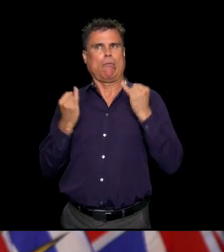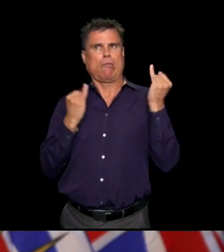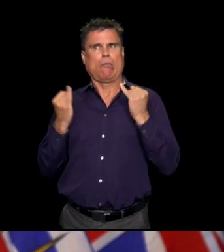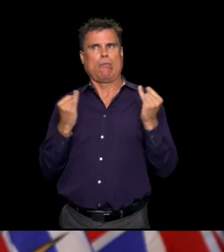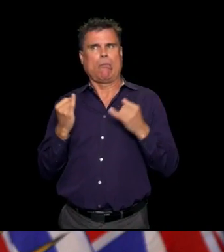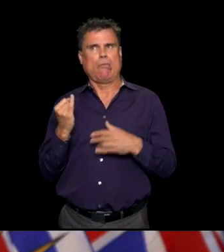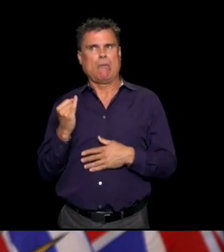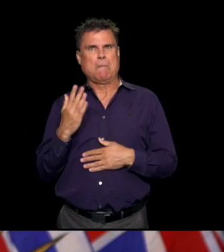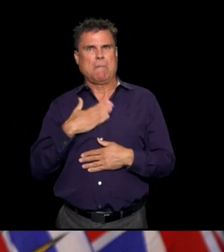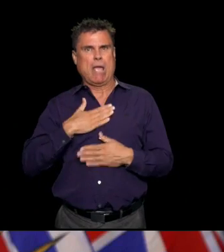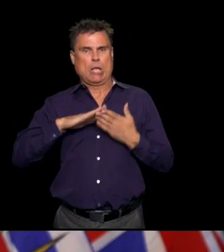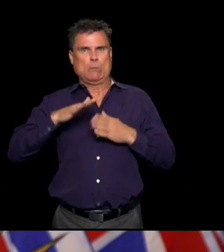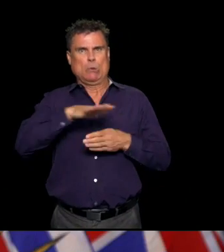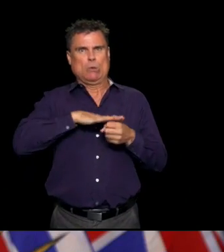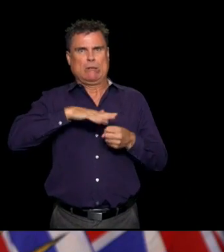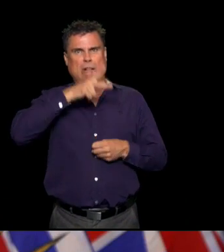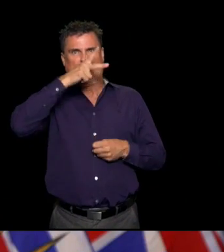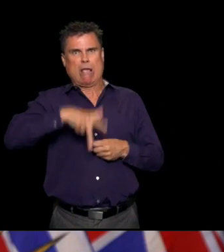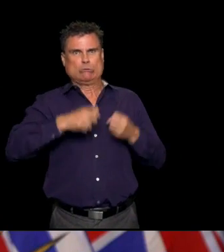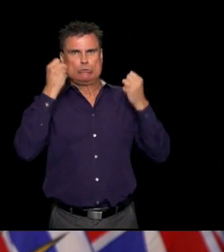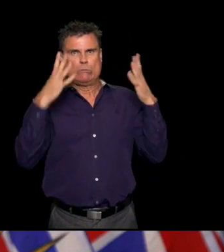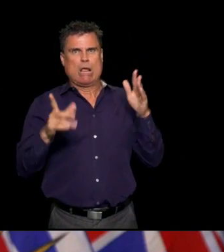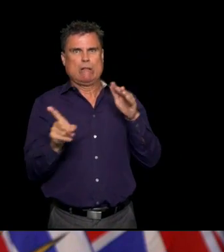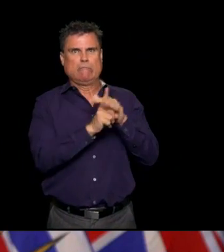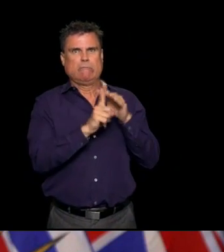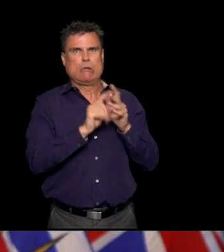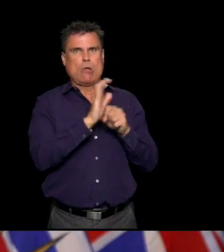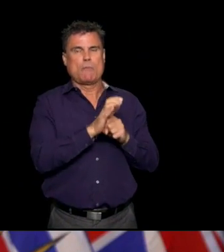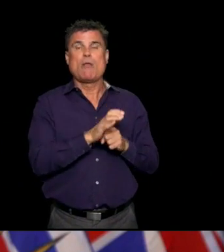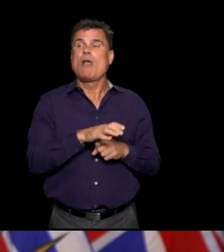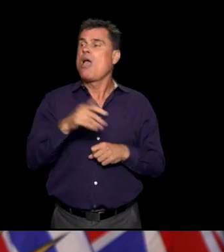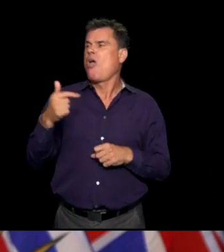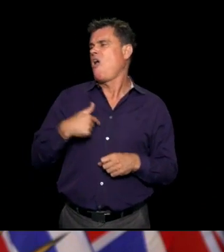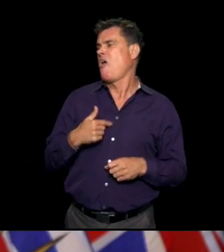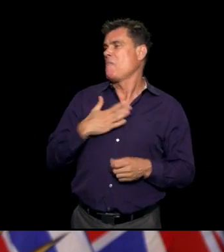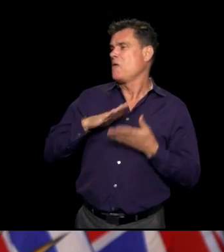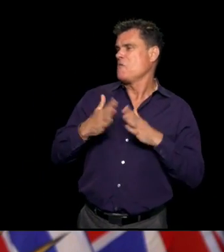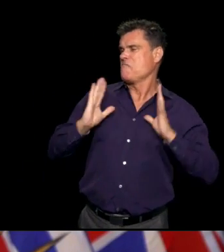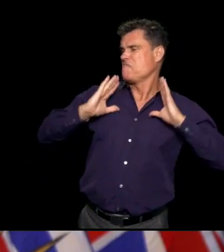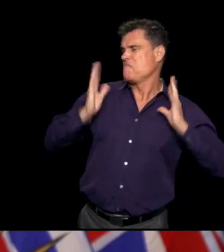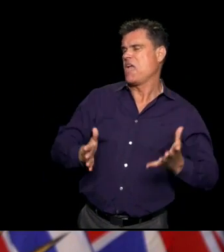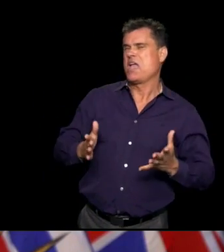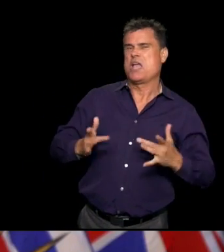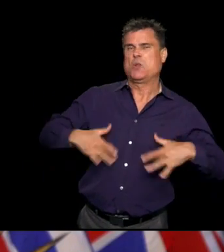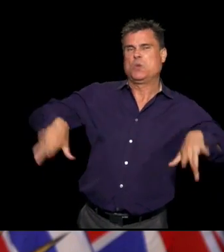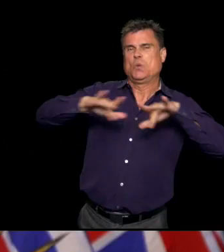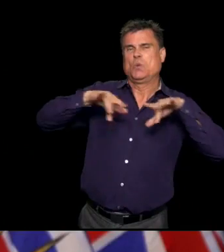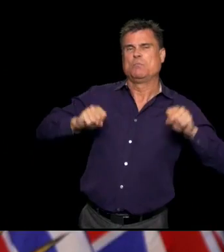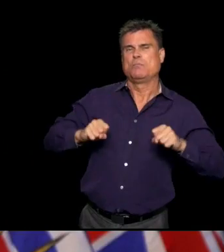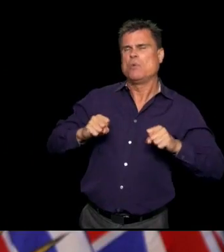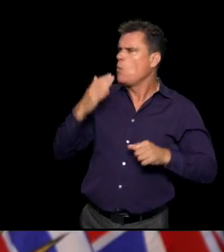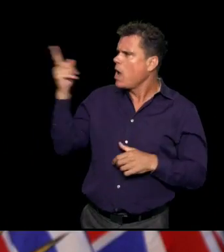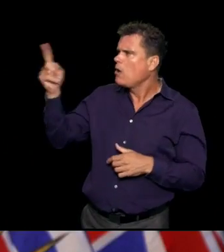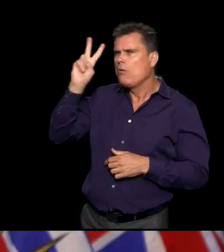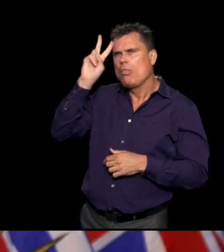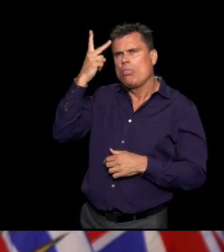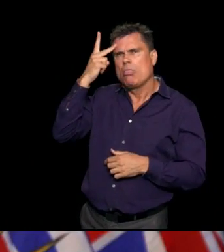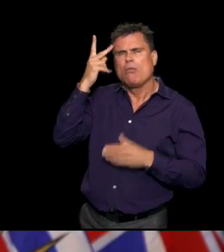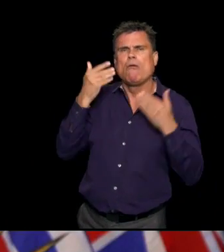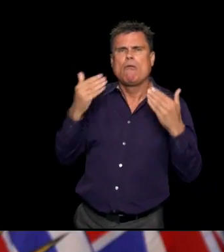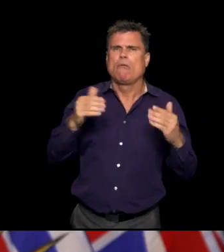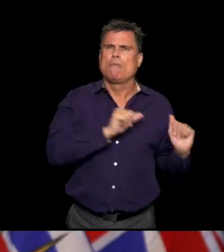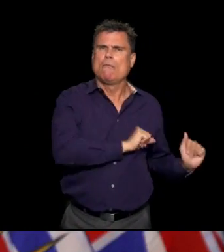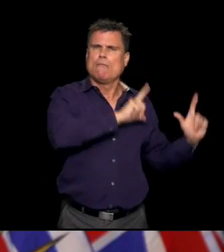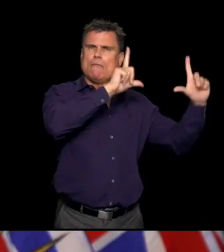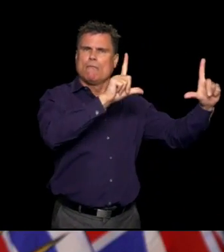security, about their own community. And I'm just wondering what prompted the shift? Yeah. So as we